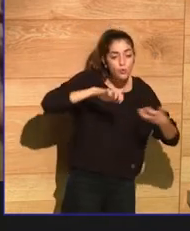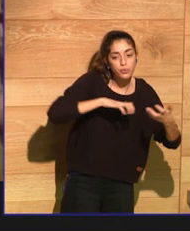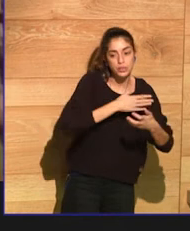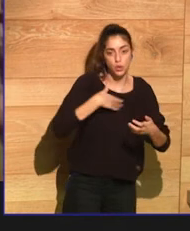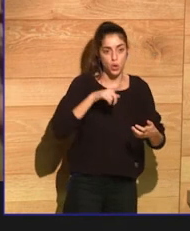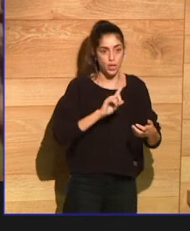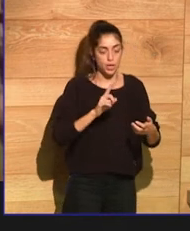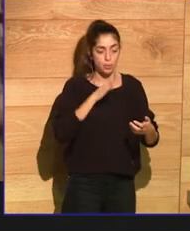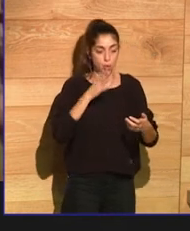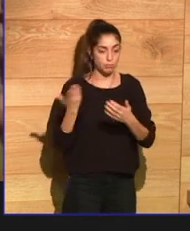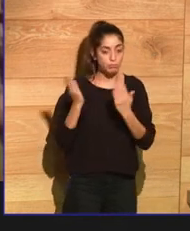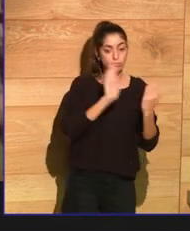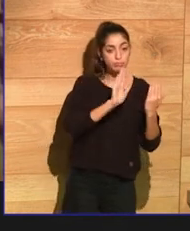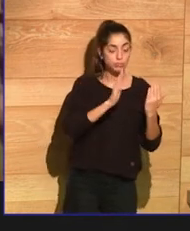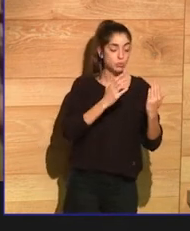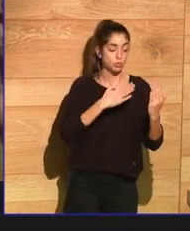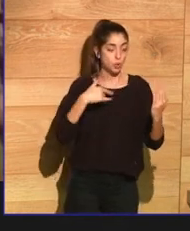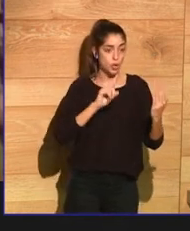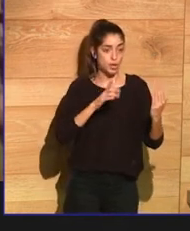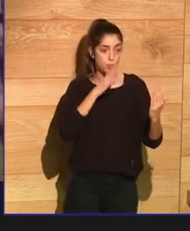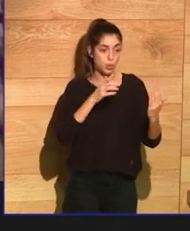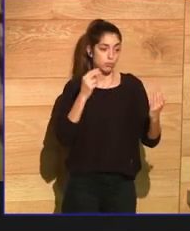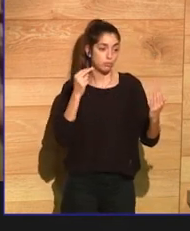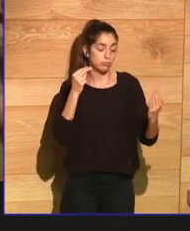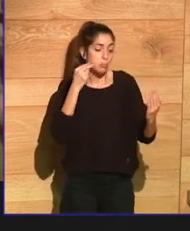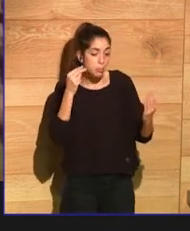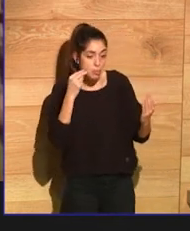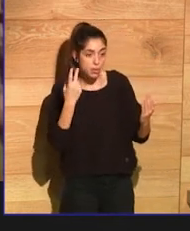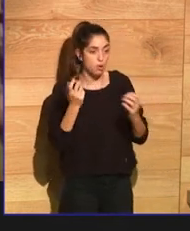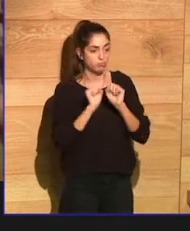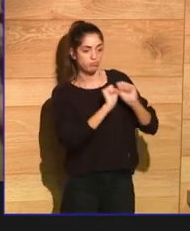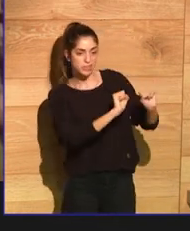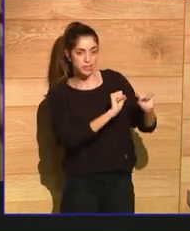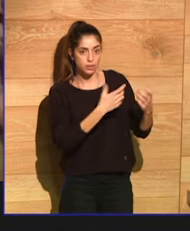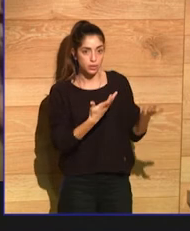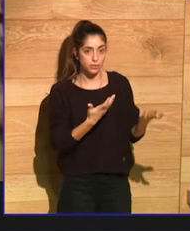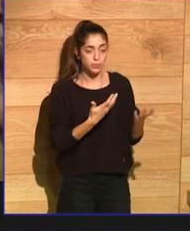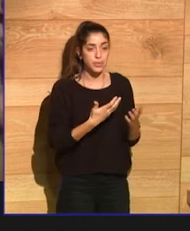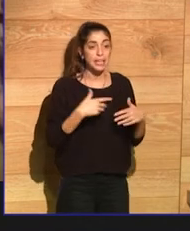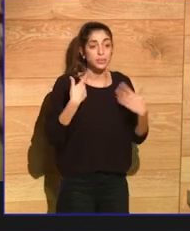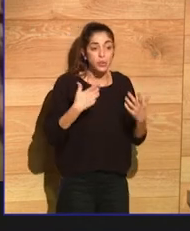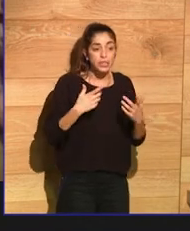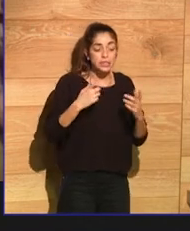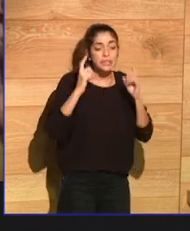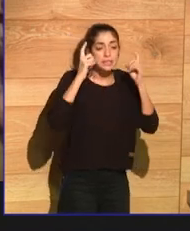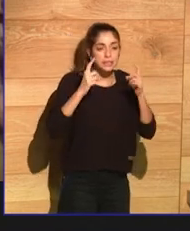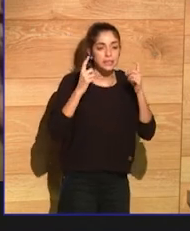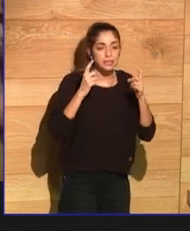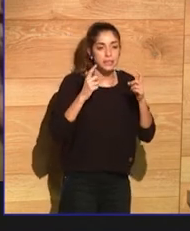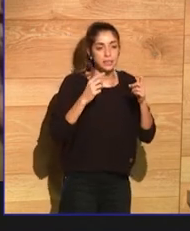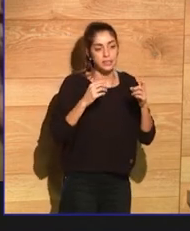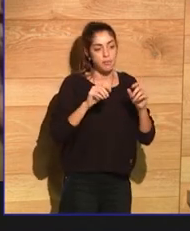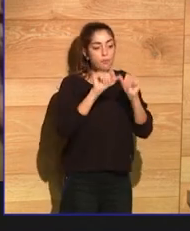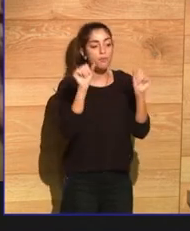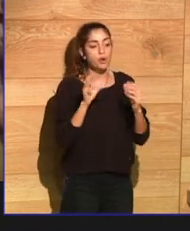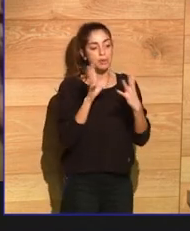safe, structured, consensual way of experiencing conflict and violence and hostility in a mutually agreed